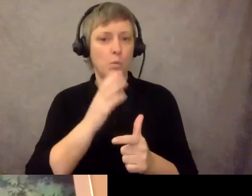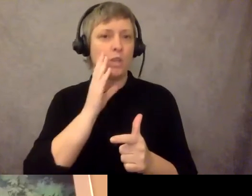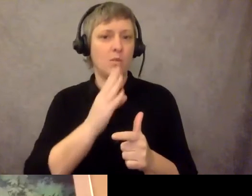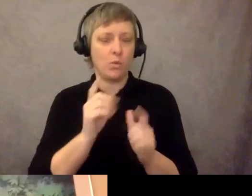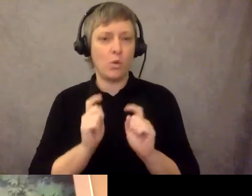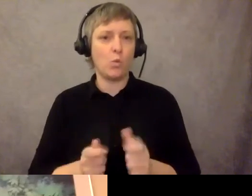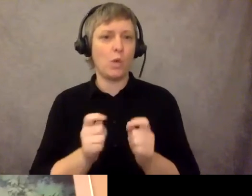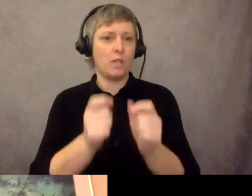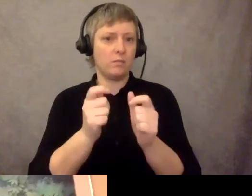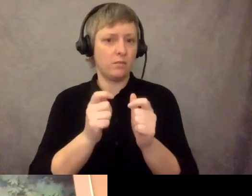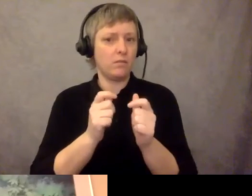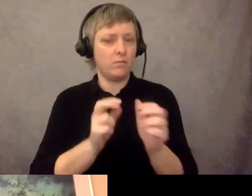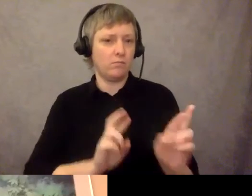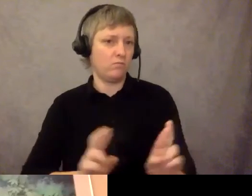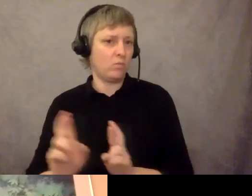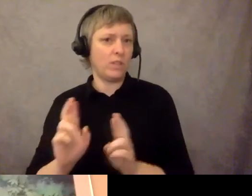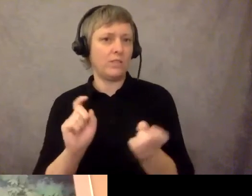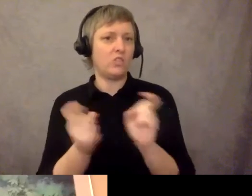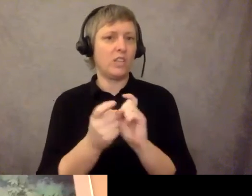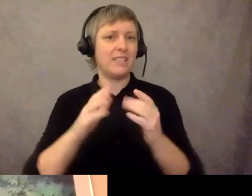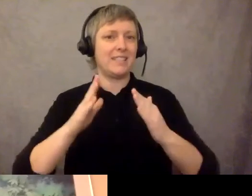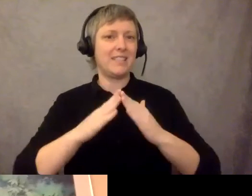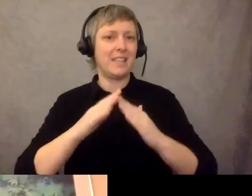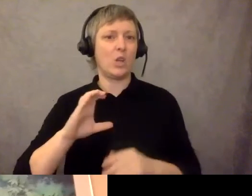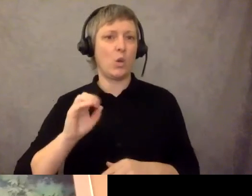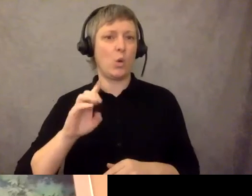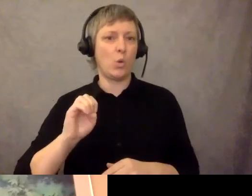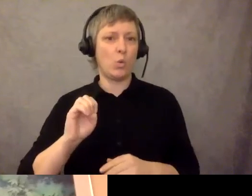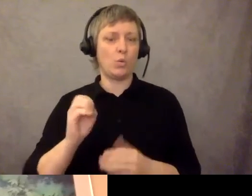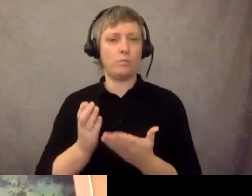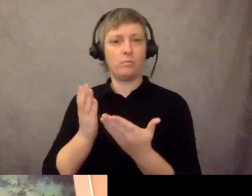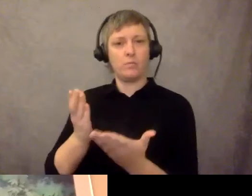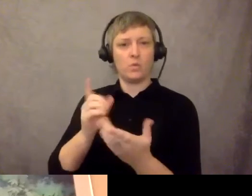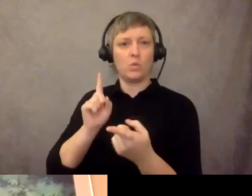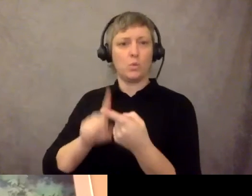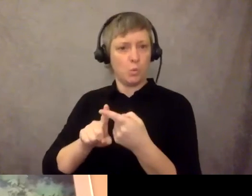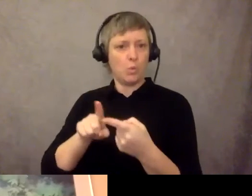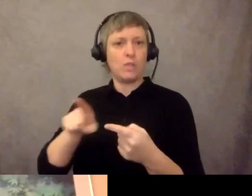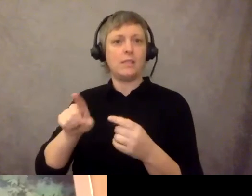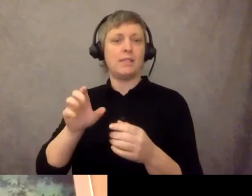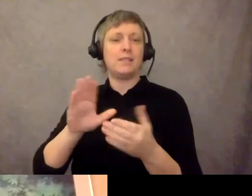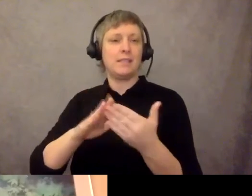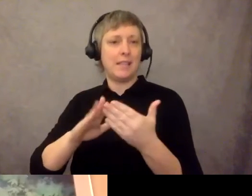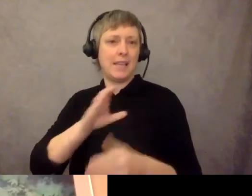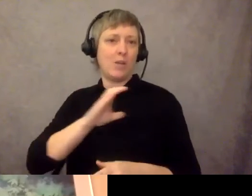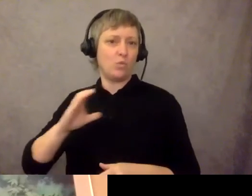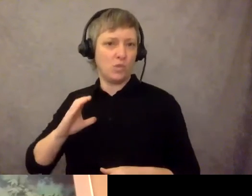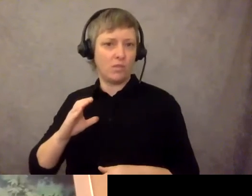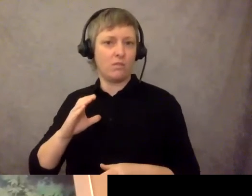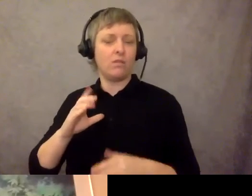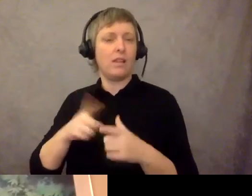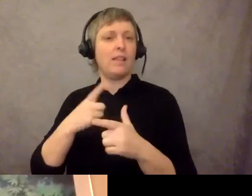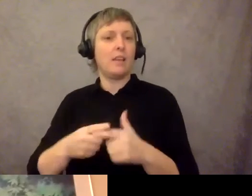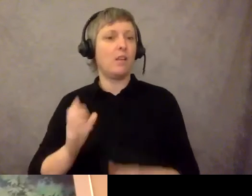before the city council so that our election rules can align